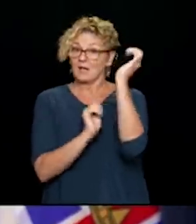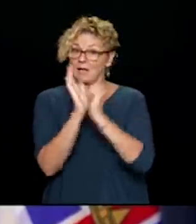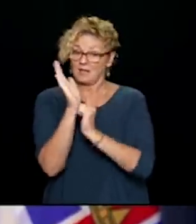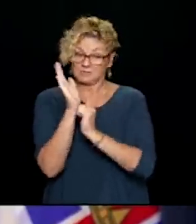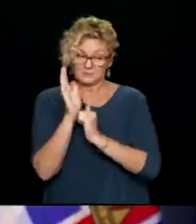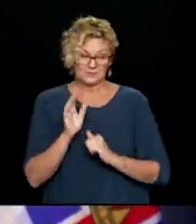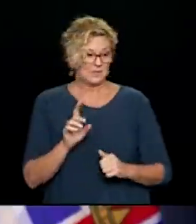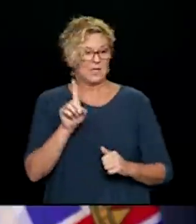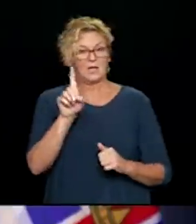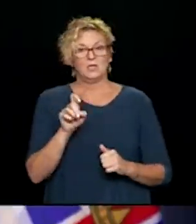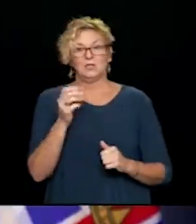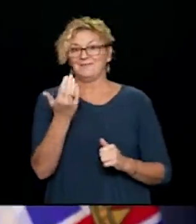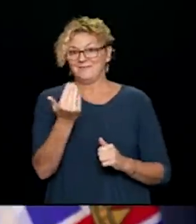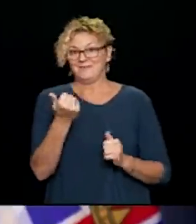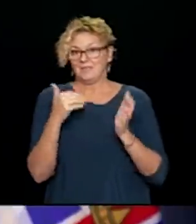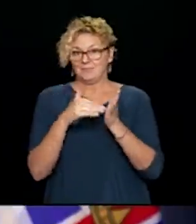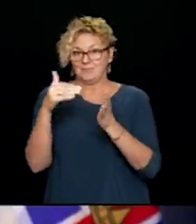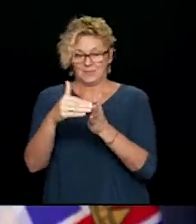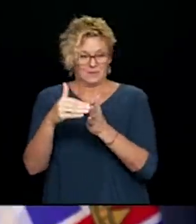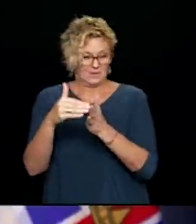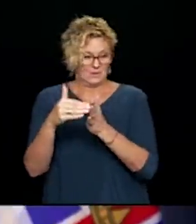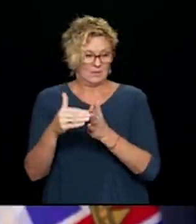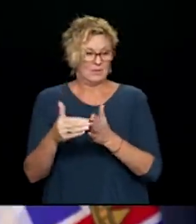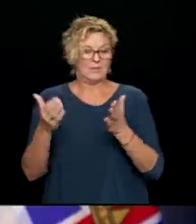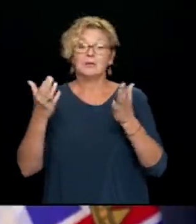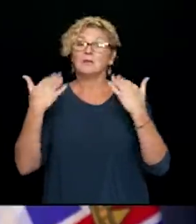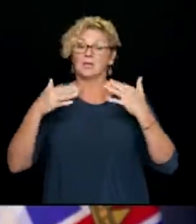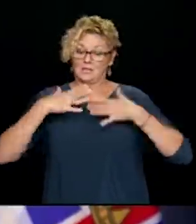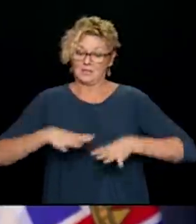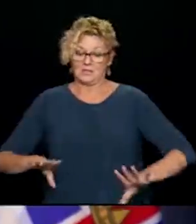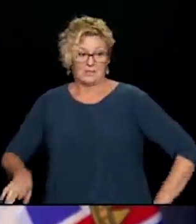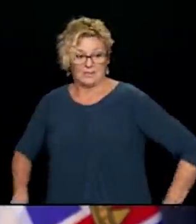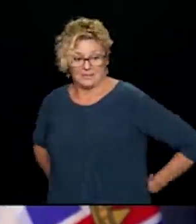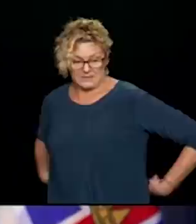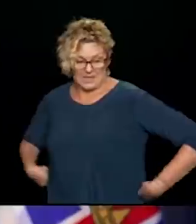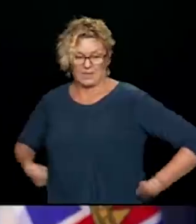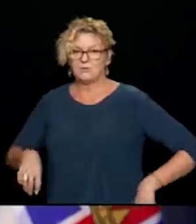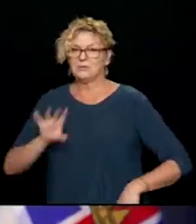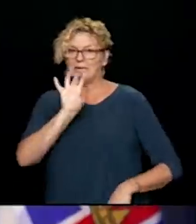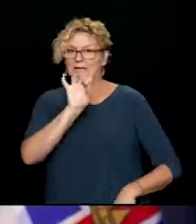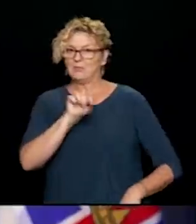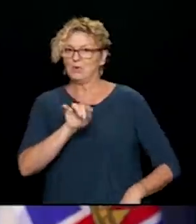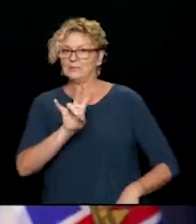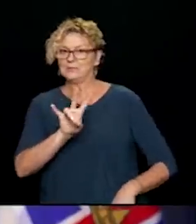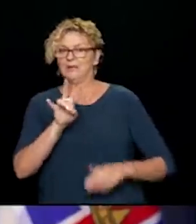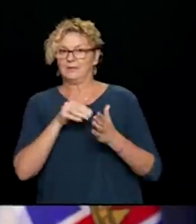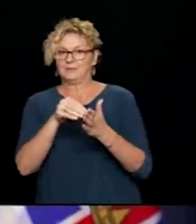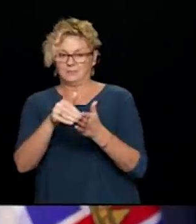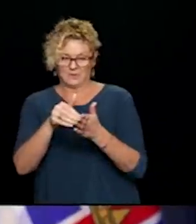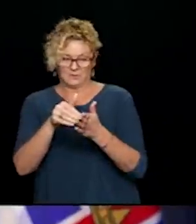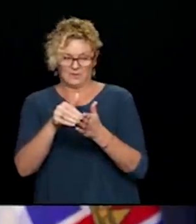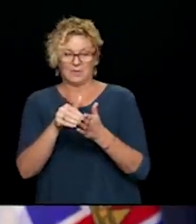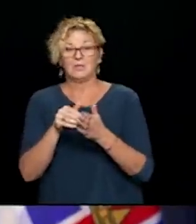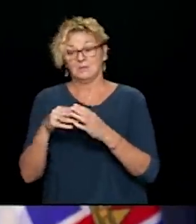115 million pairs of gloves. And just over 8,700,000 gowns. Many of the items I have just listed in